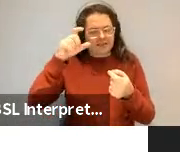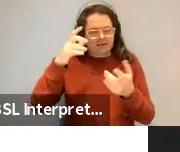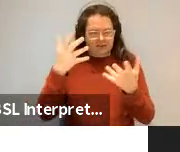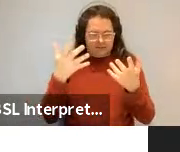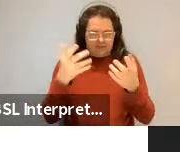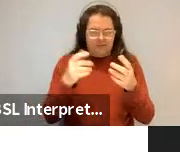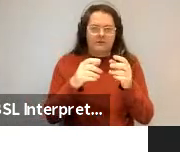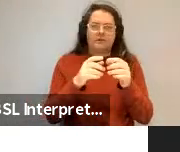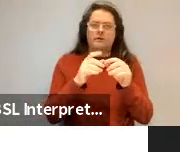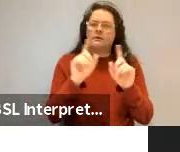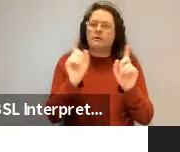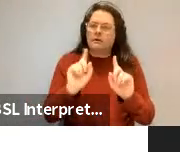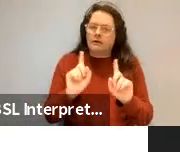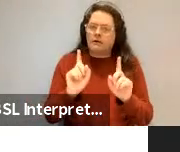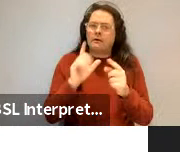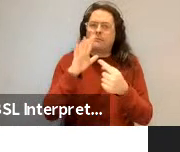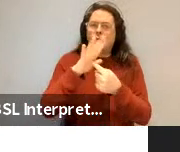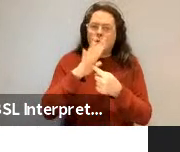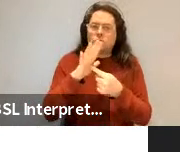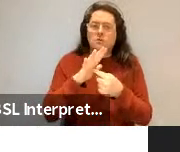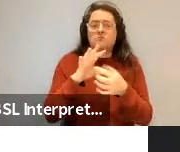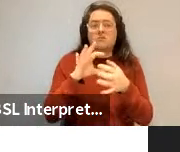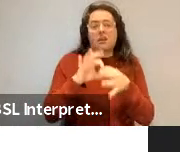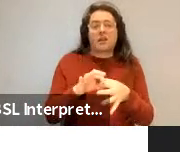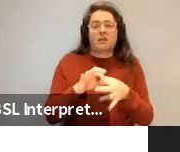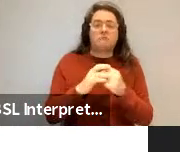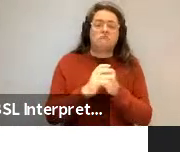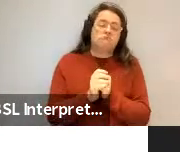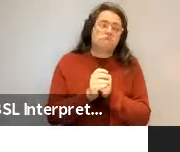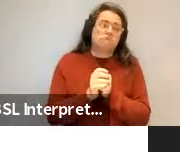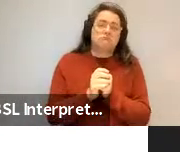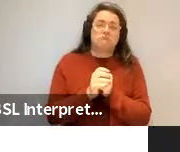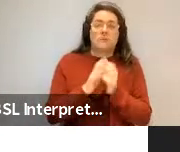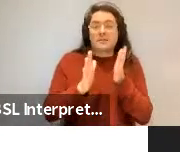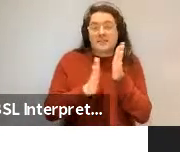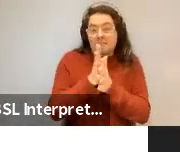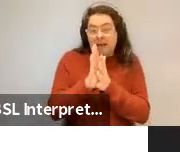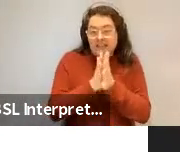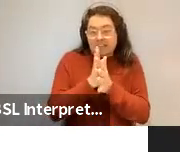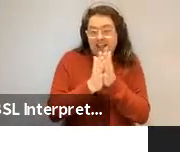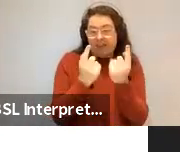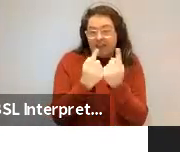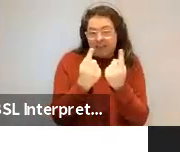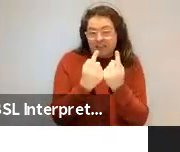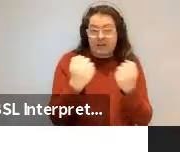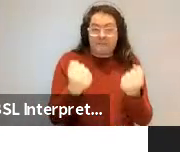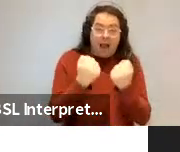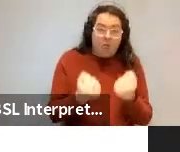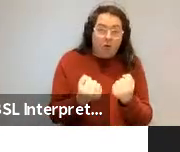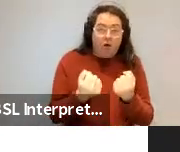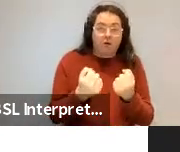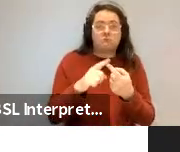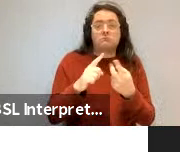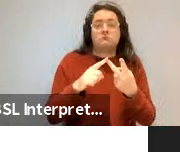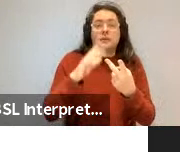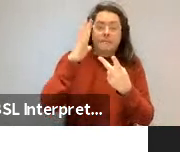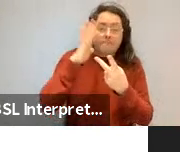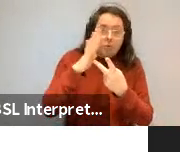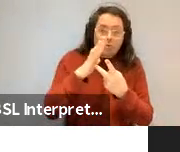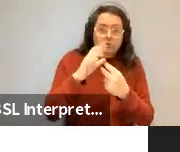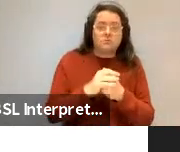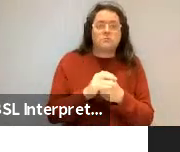that influence that we know have to do with semantic factors like power or importance, frequency,